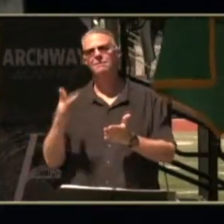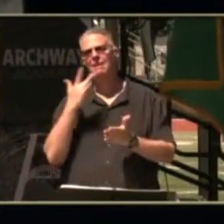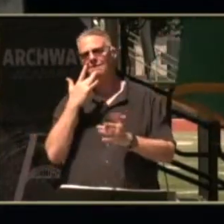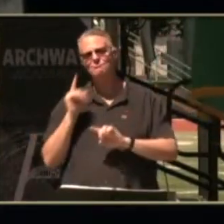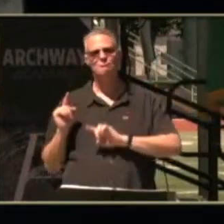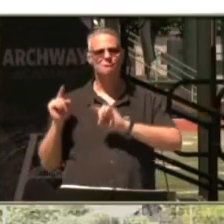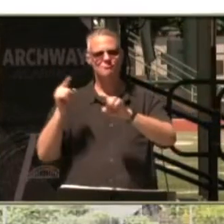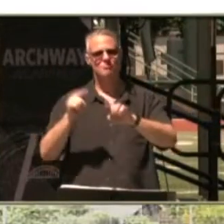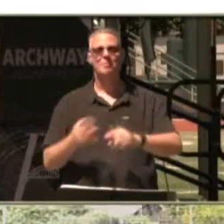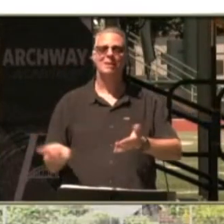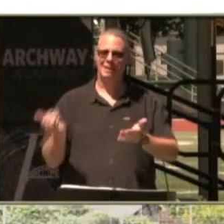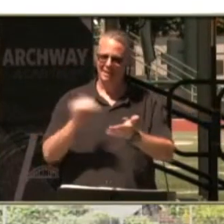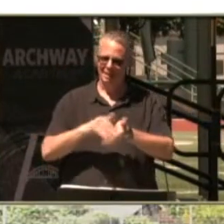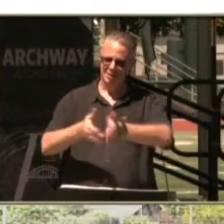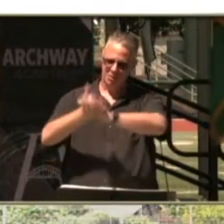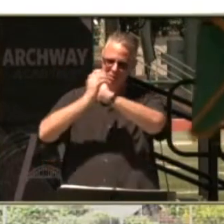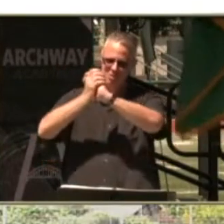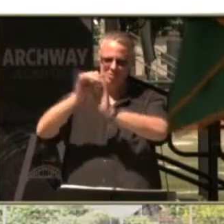congratulations josh